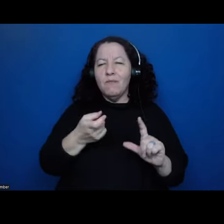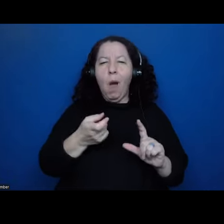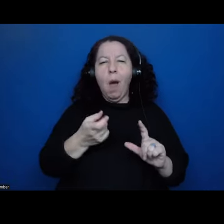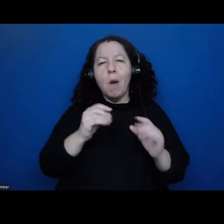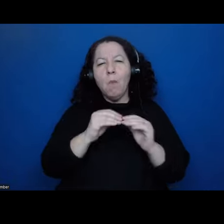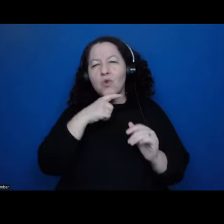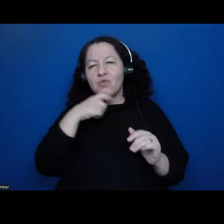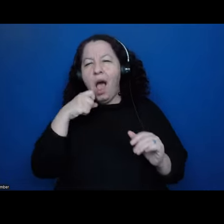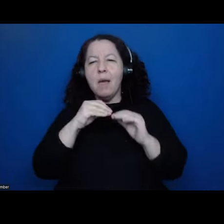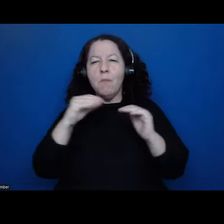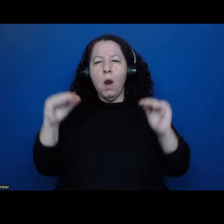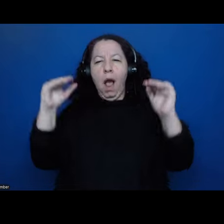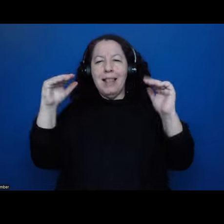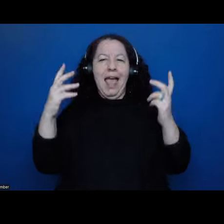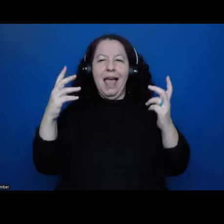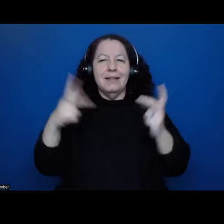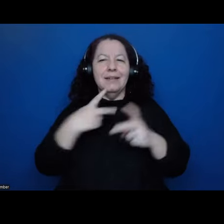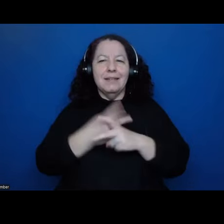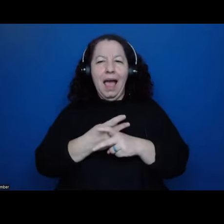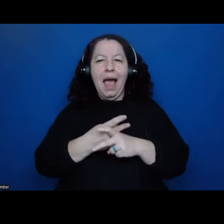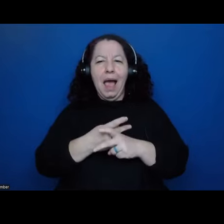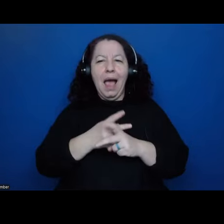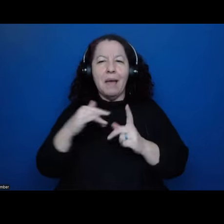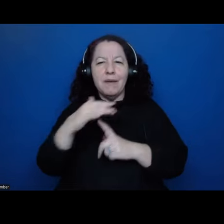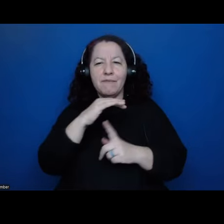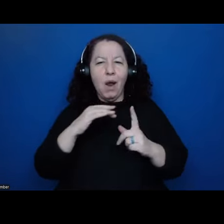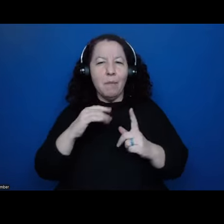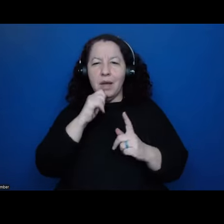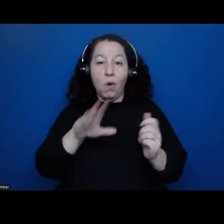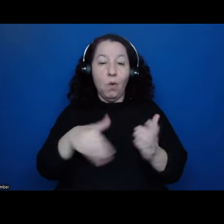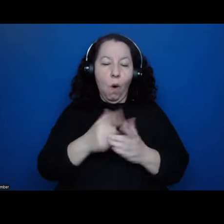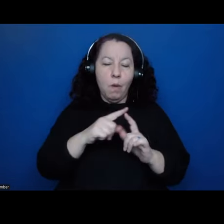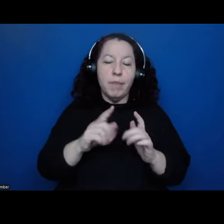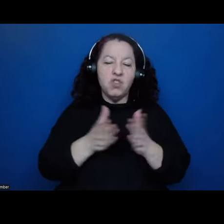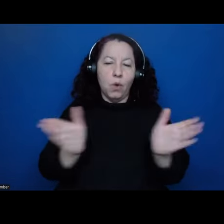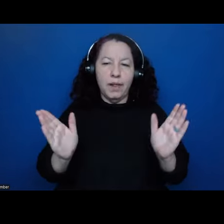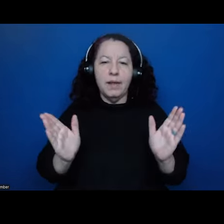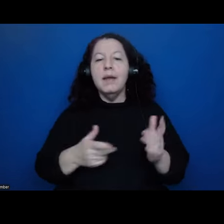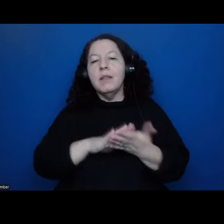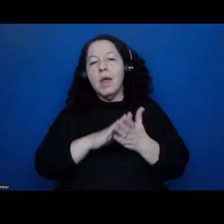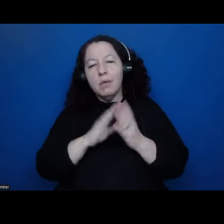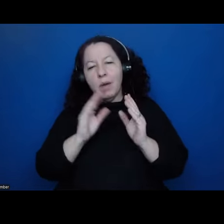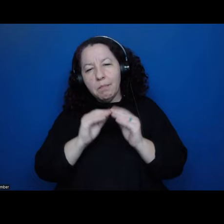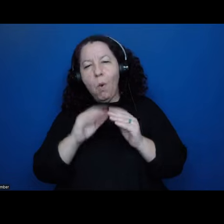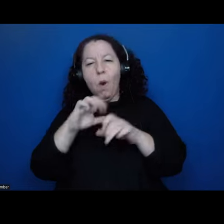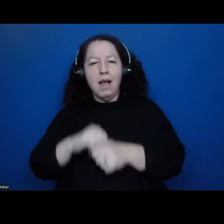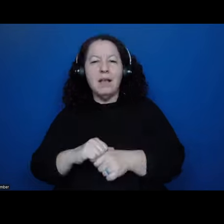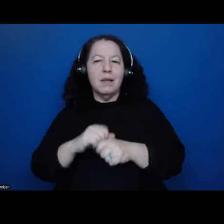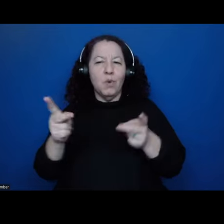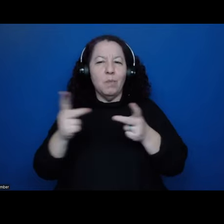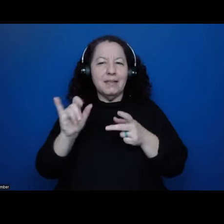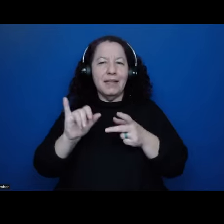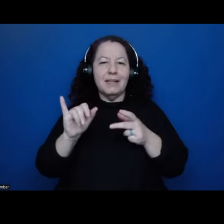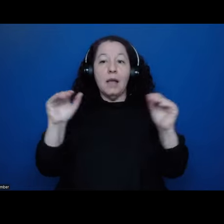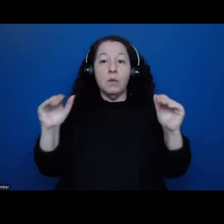and highland environment in general, not everybody, but, um, they were more accustomed to places like the highlands of central Mexico and not so much